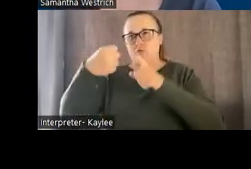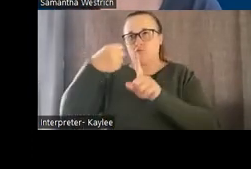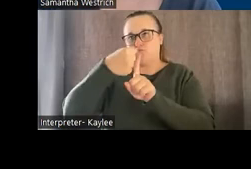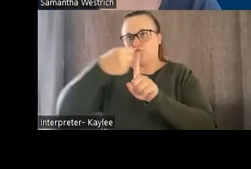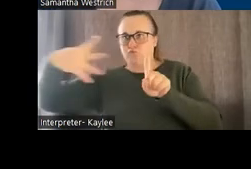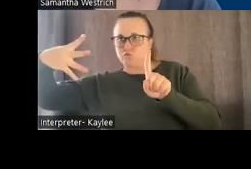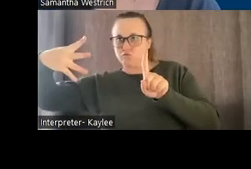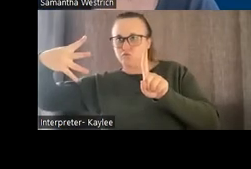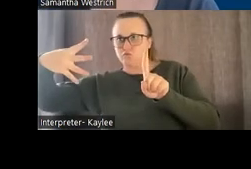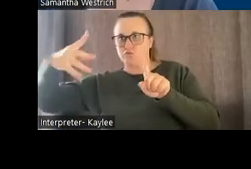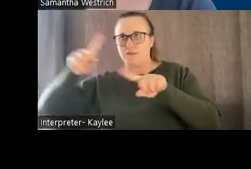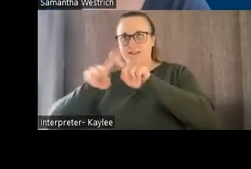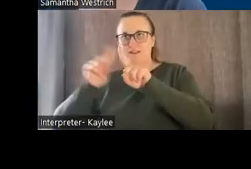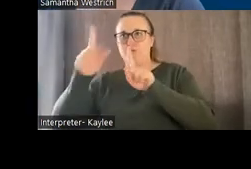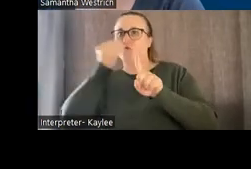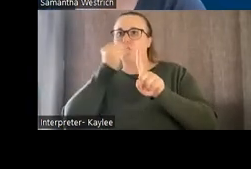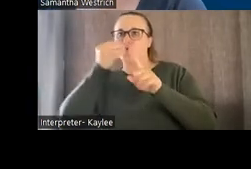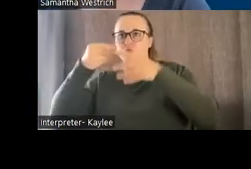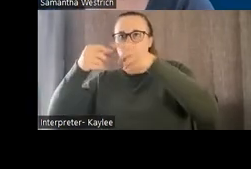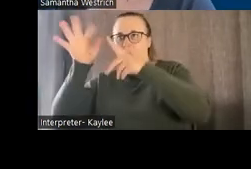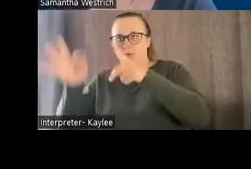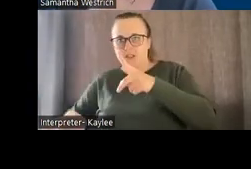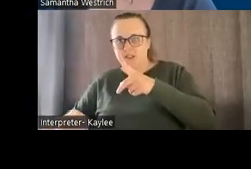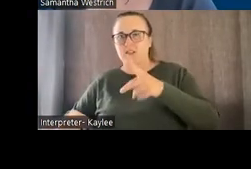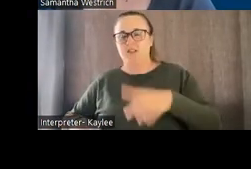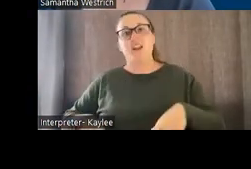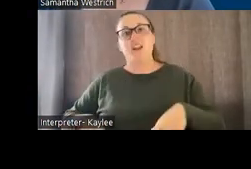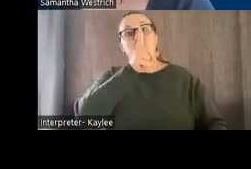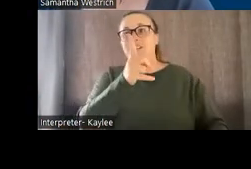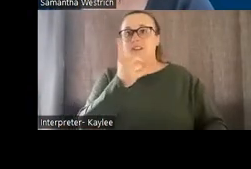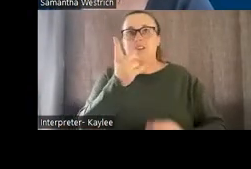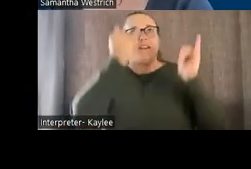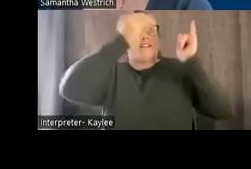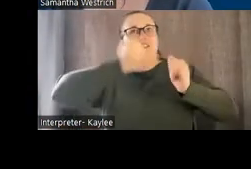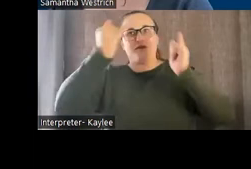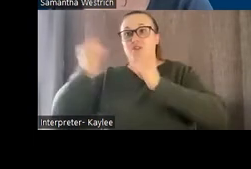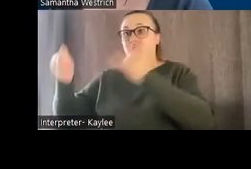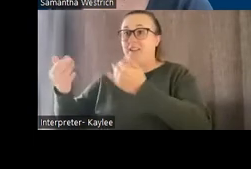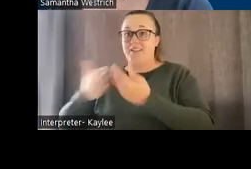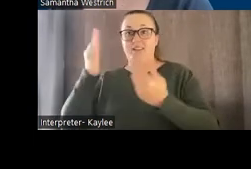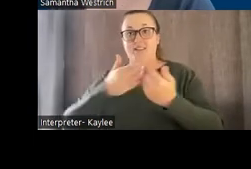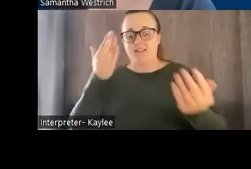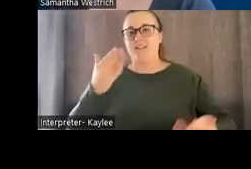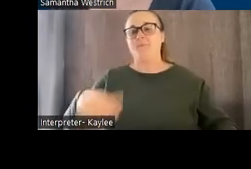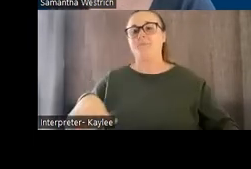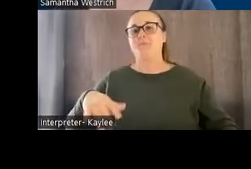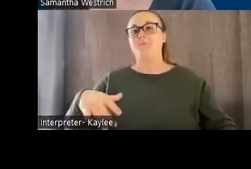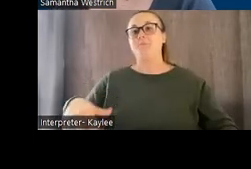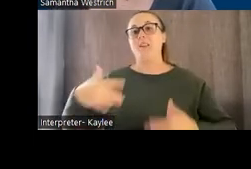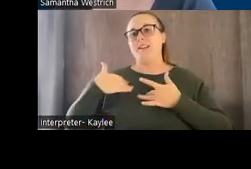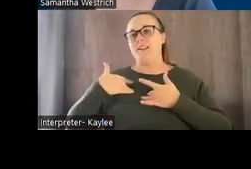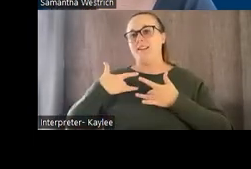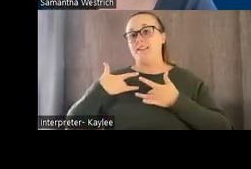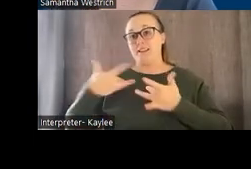able to be individualized very easily. So typically, we don't recommend that you